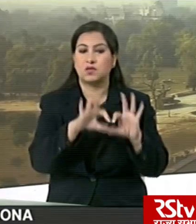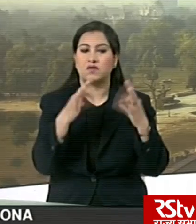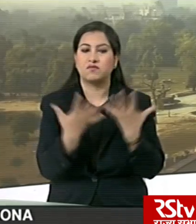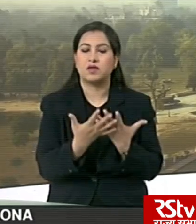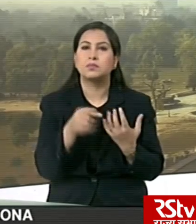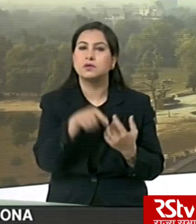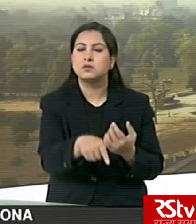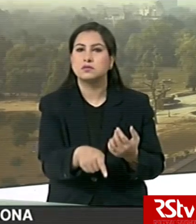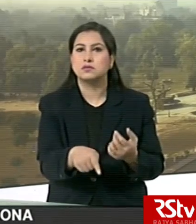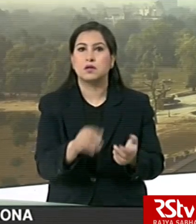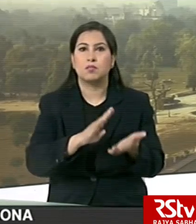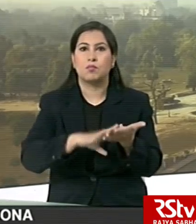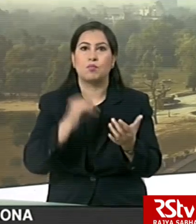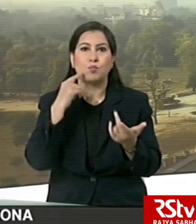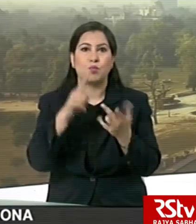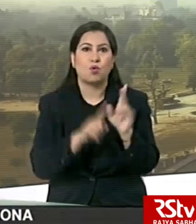of Dr. Moinudin.